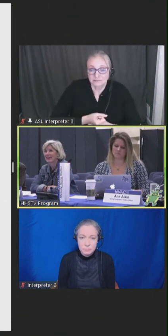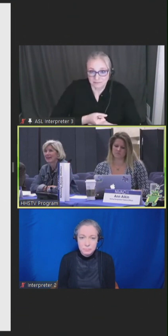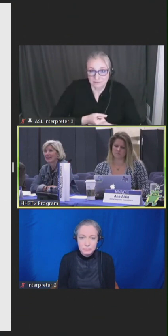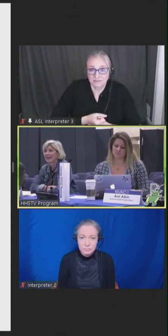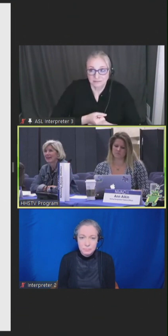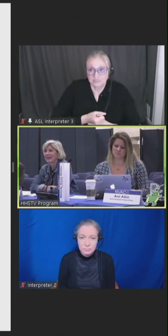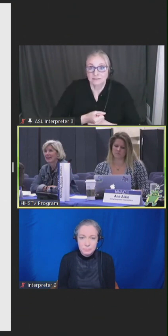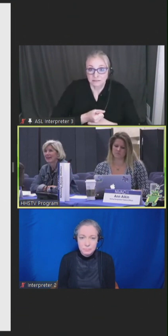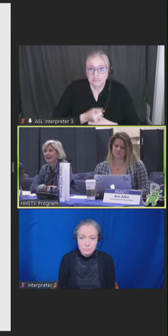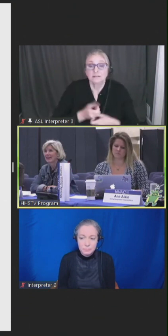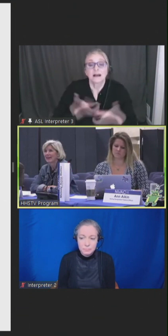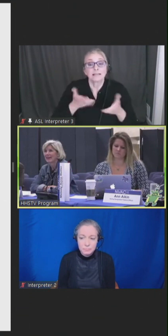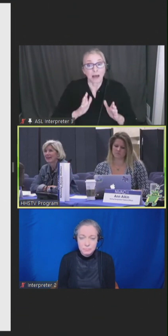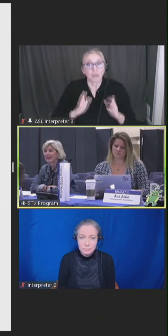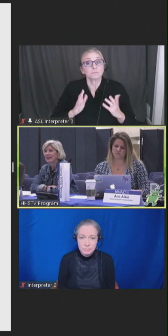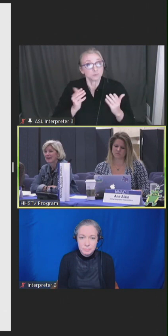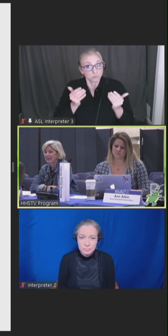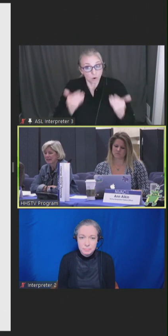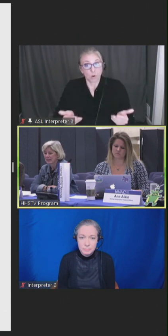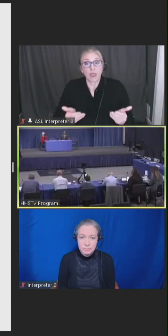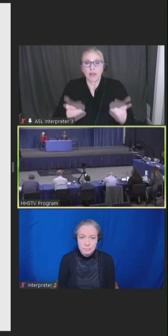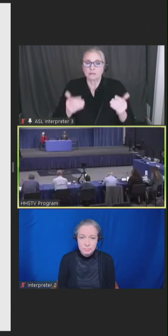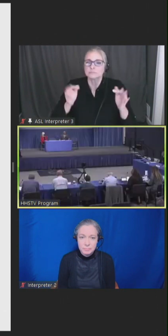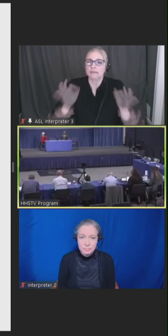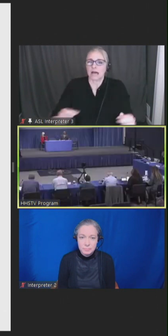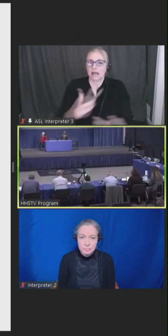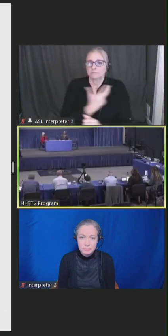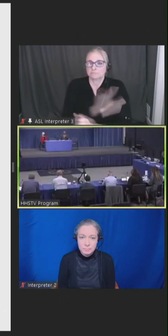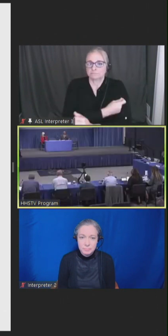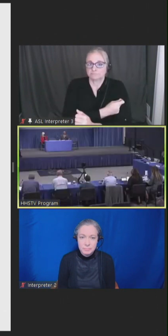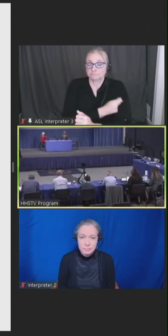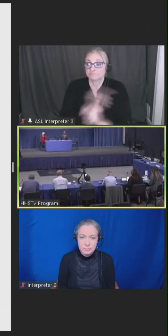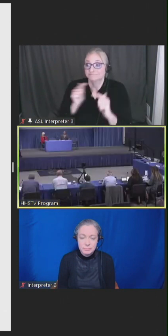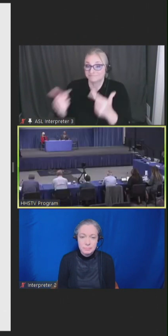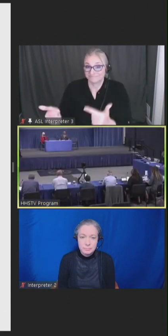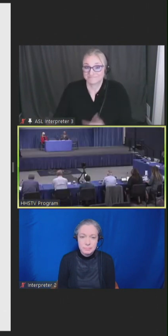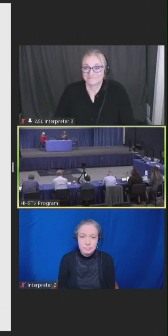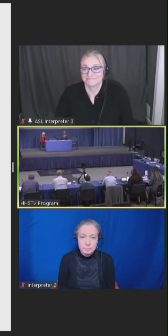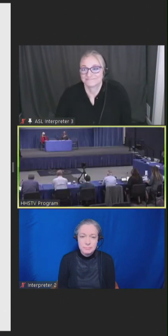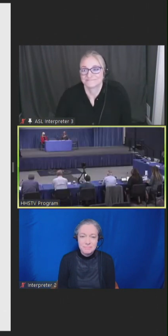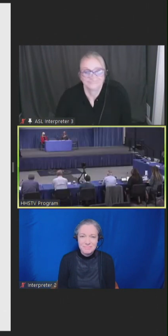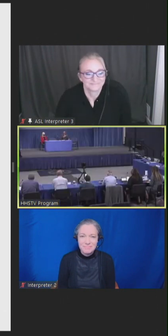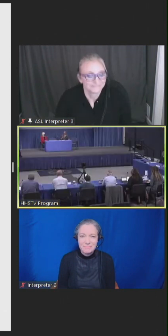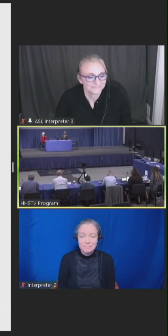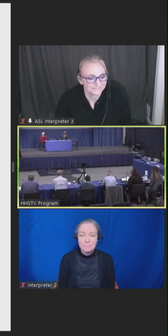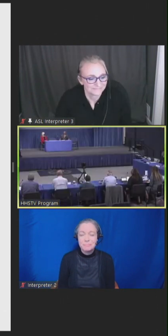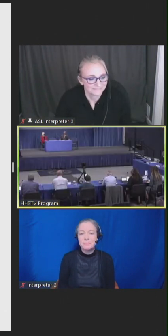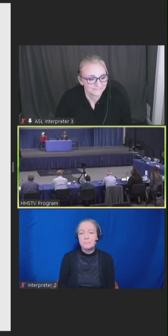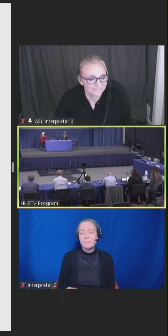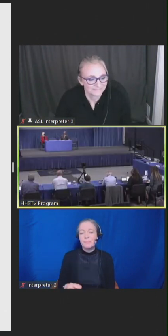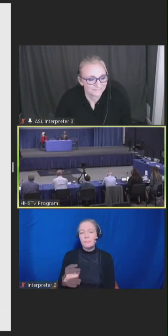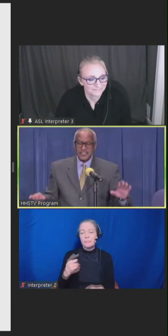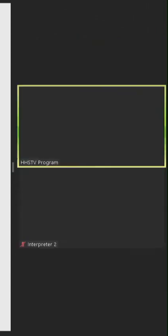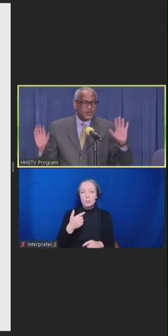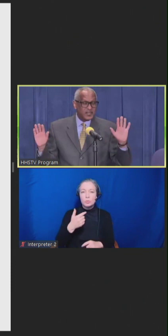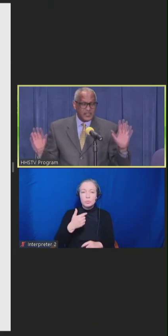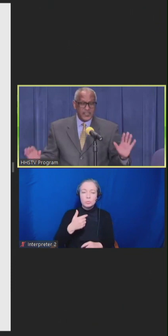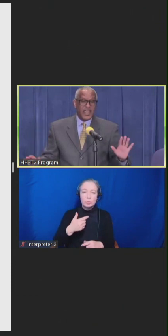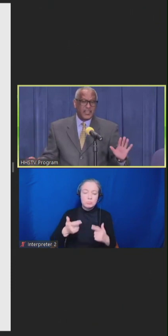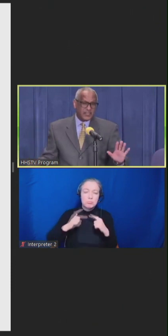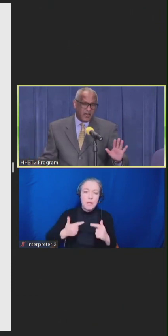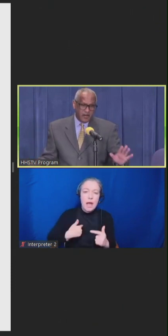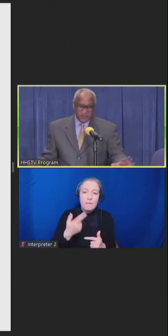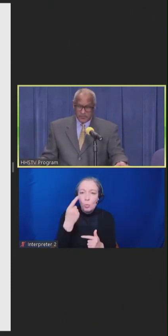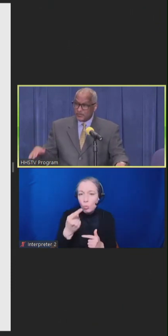permitted them to make the decision to get vaccinated. So, I have one closing remark. I just want to